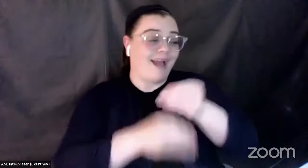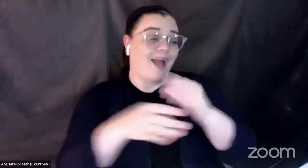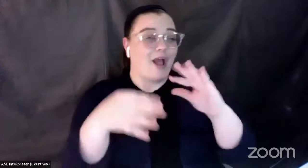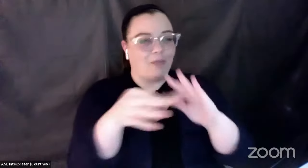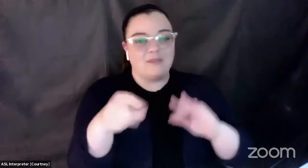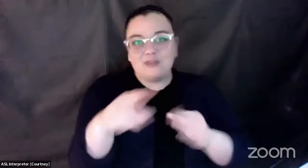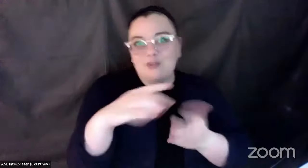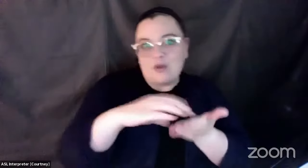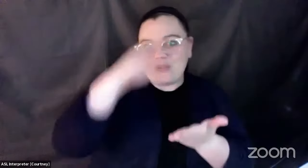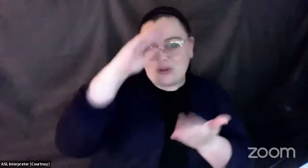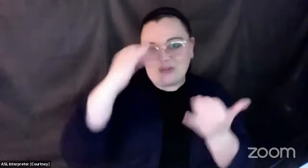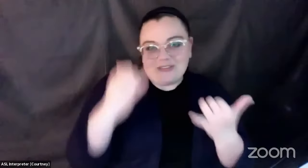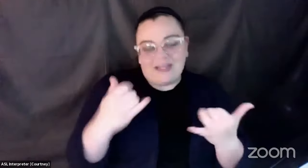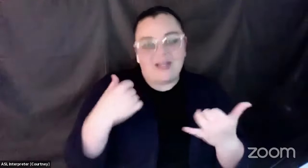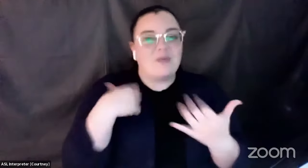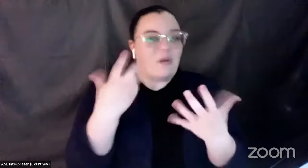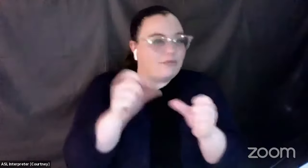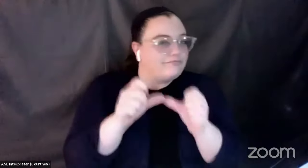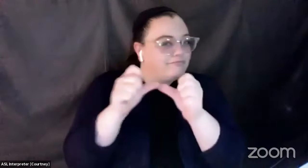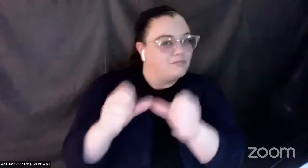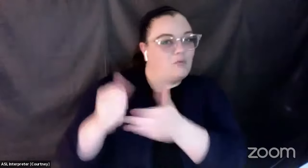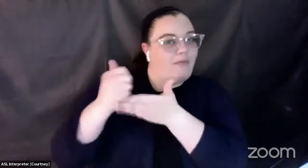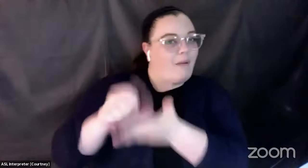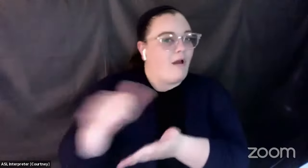we can help other people learn as well.